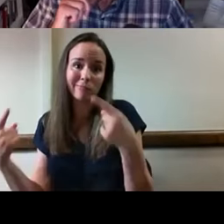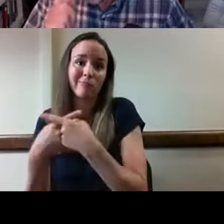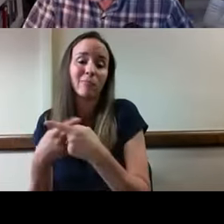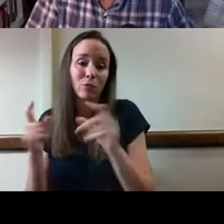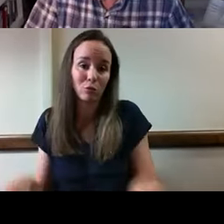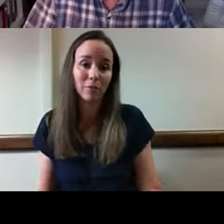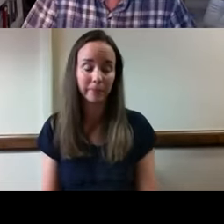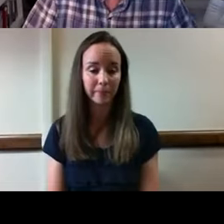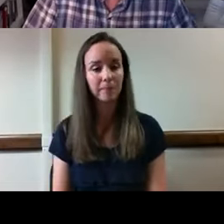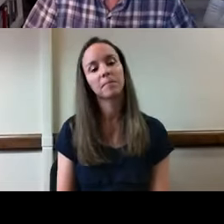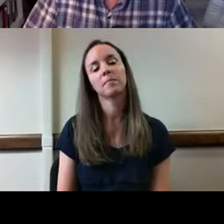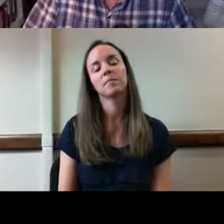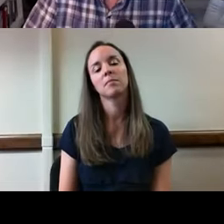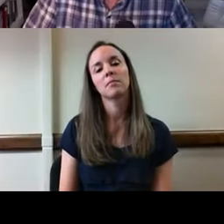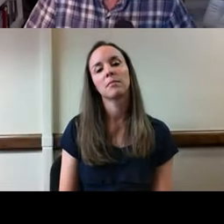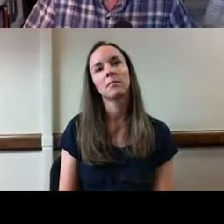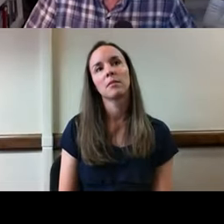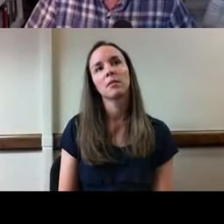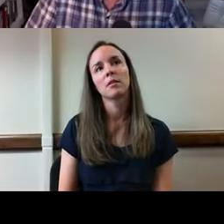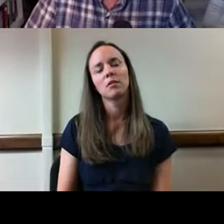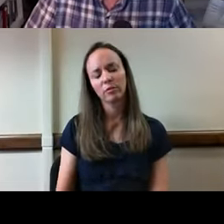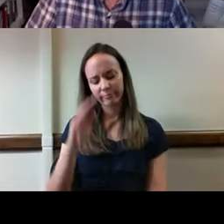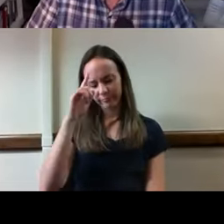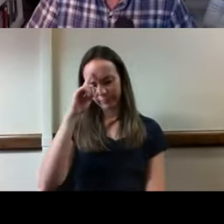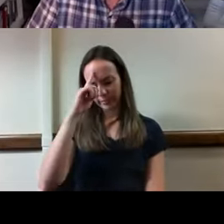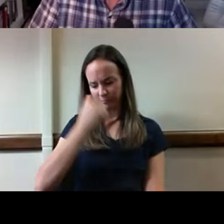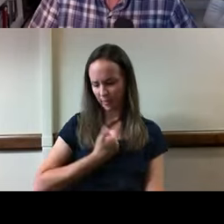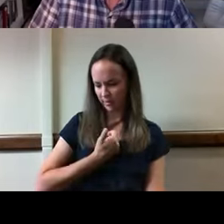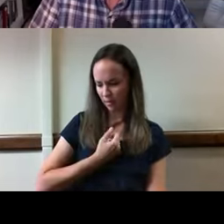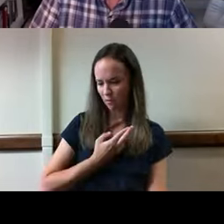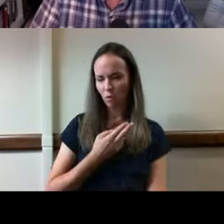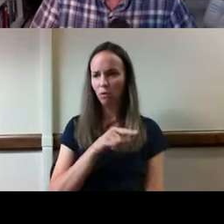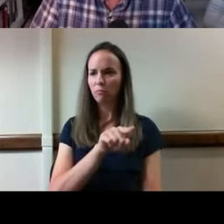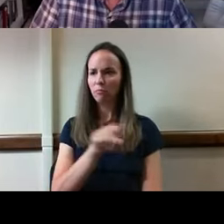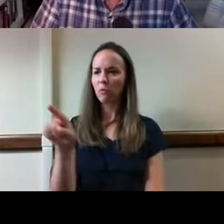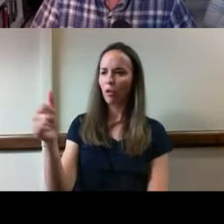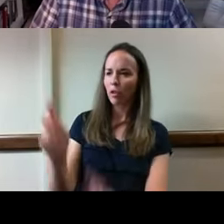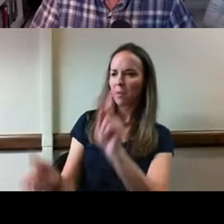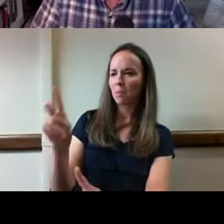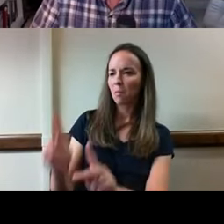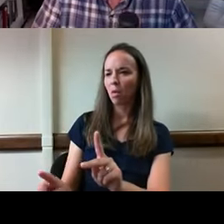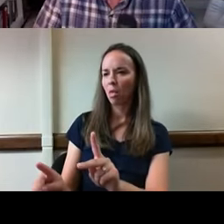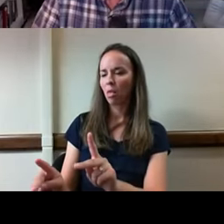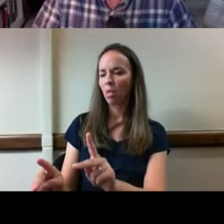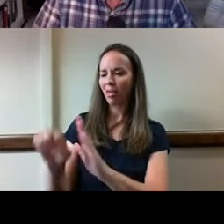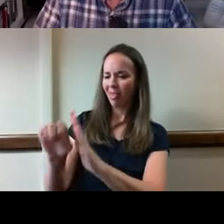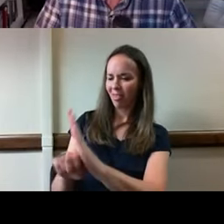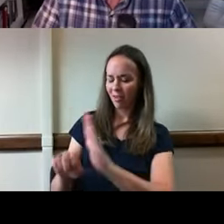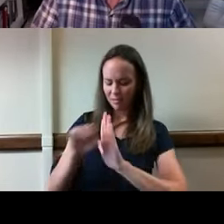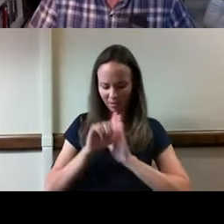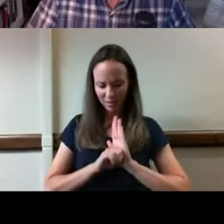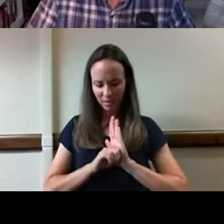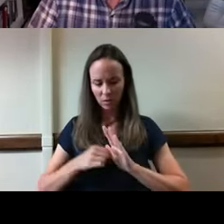When we think about the behavior of ourselves and others from the standpoint of morality or ethics, we judge